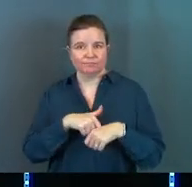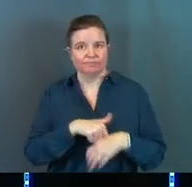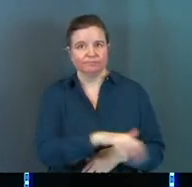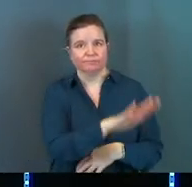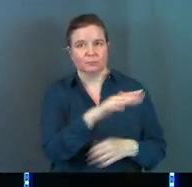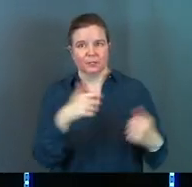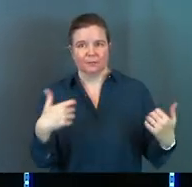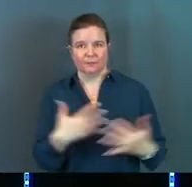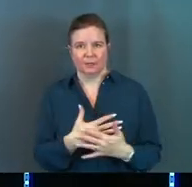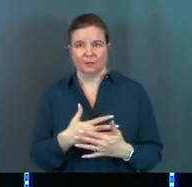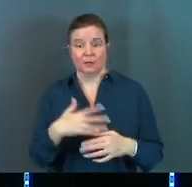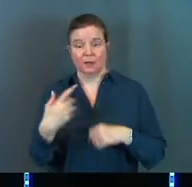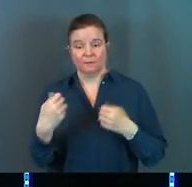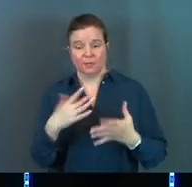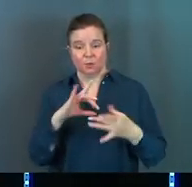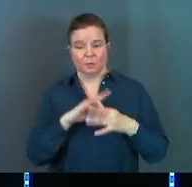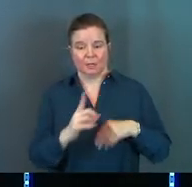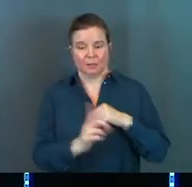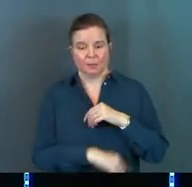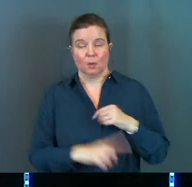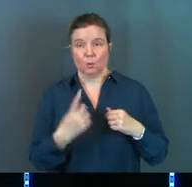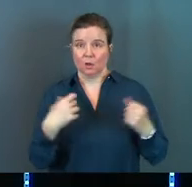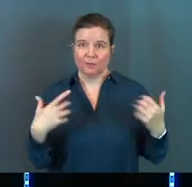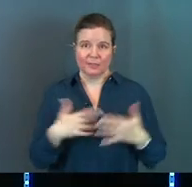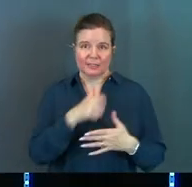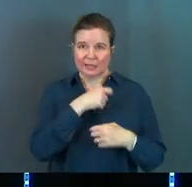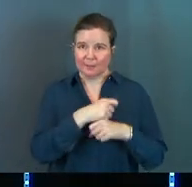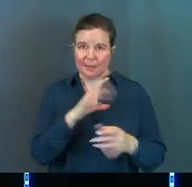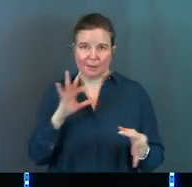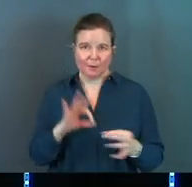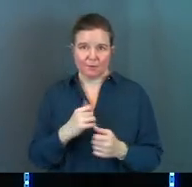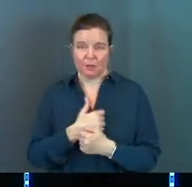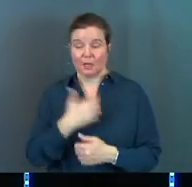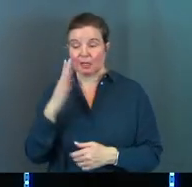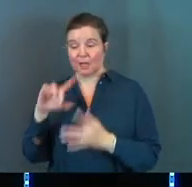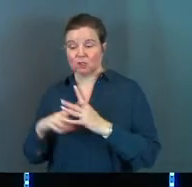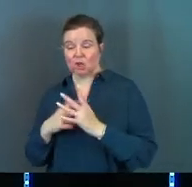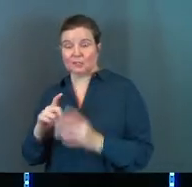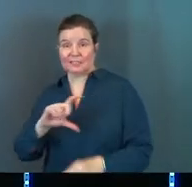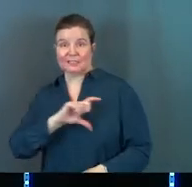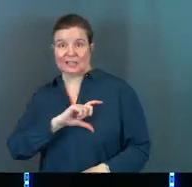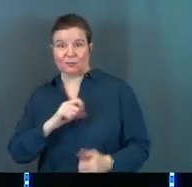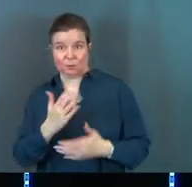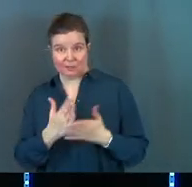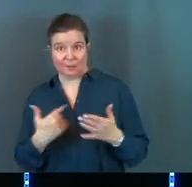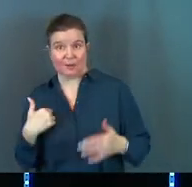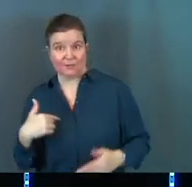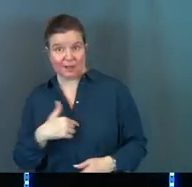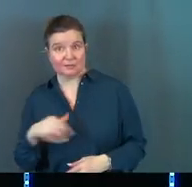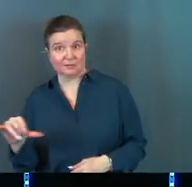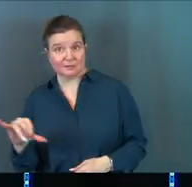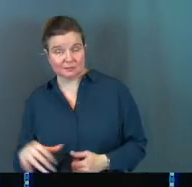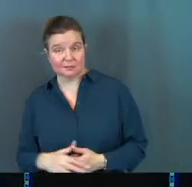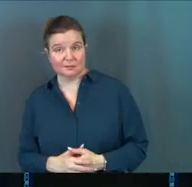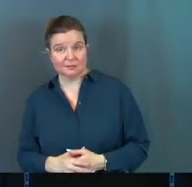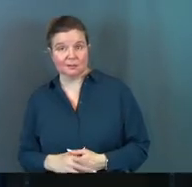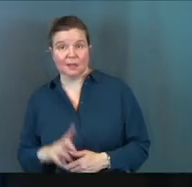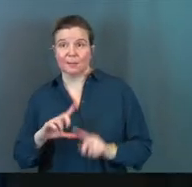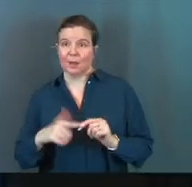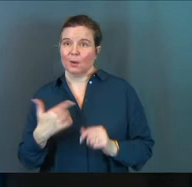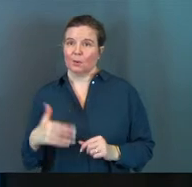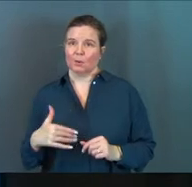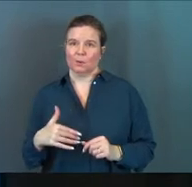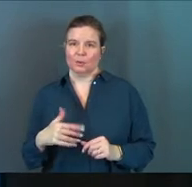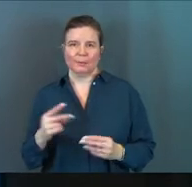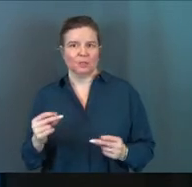to do with punishment. And the one who fears is not made perfect in love. God starts as a sheriff, too, with some of us. But